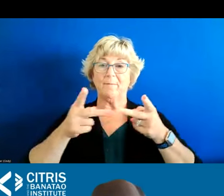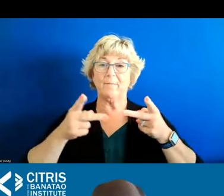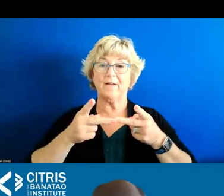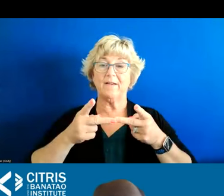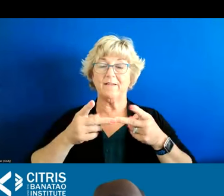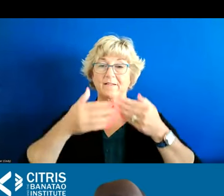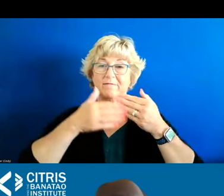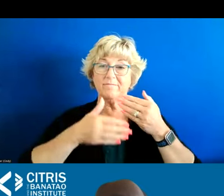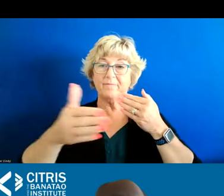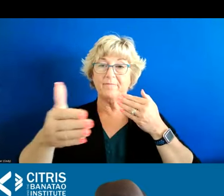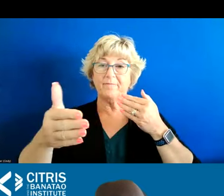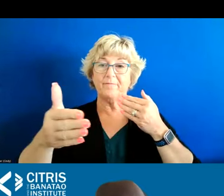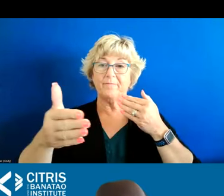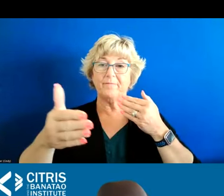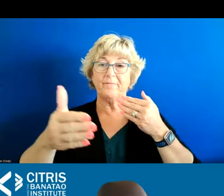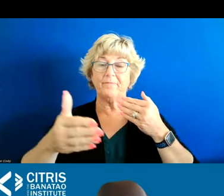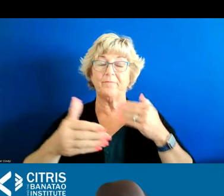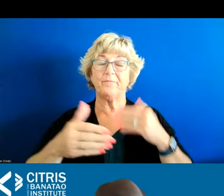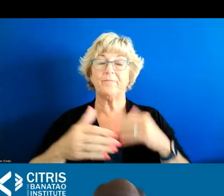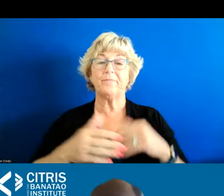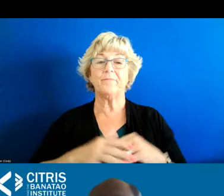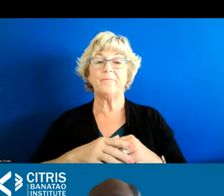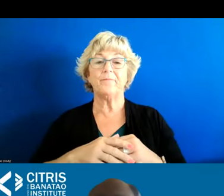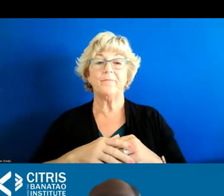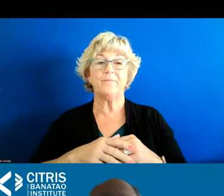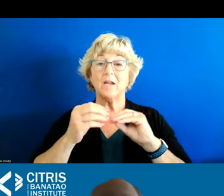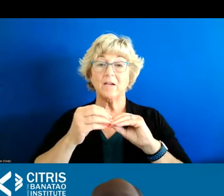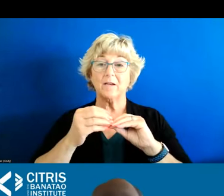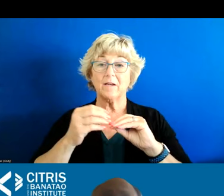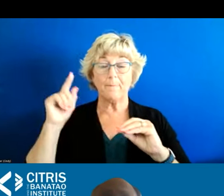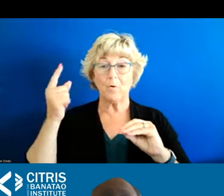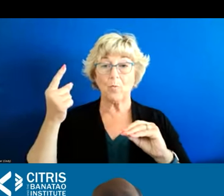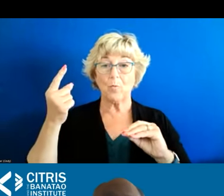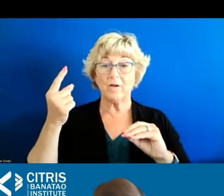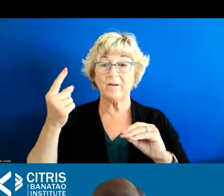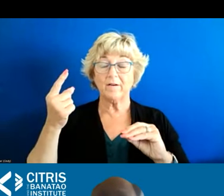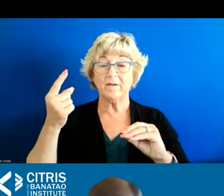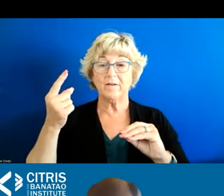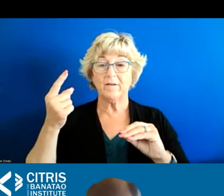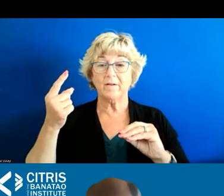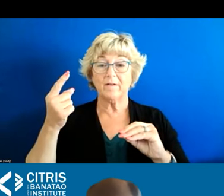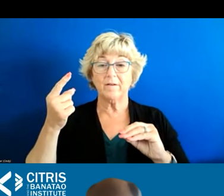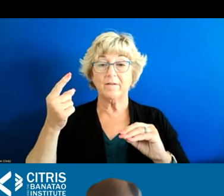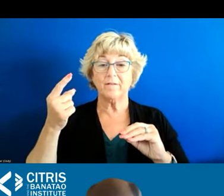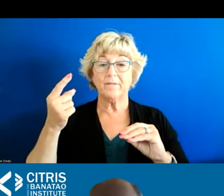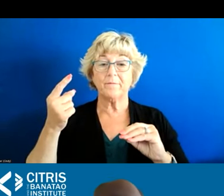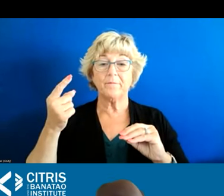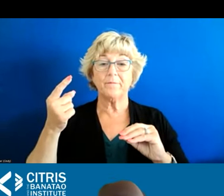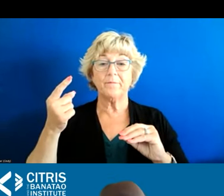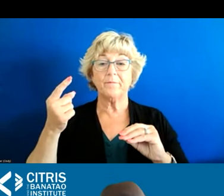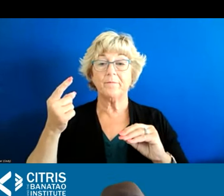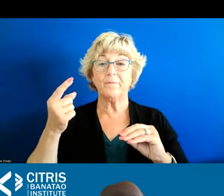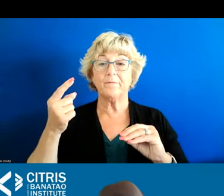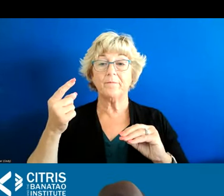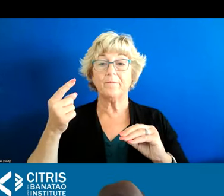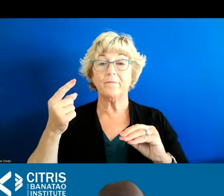as a framework but we're looking at first and foremost what was laid out in the all the plans in the master plan on aging look